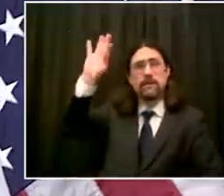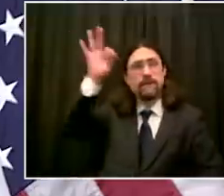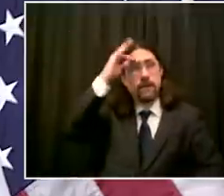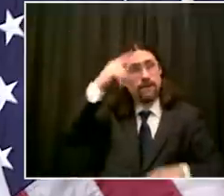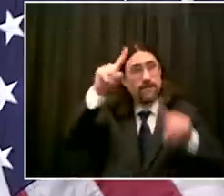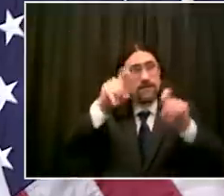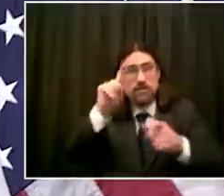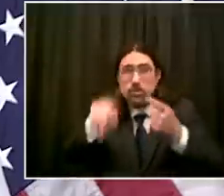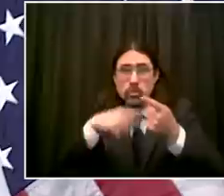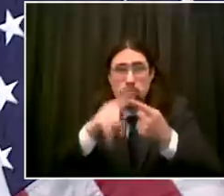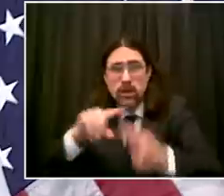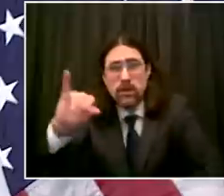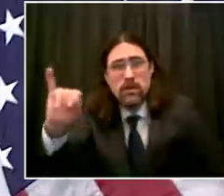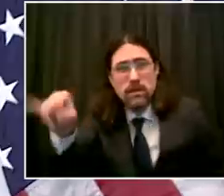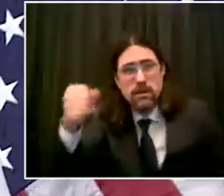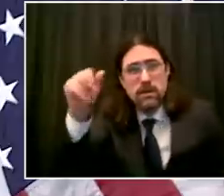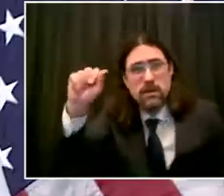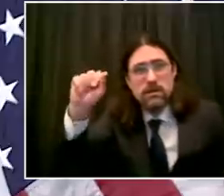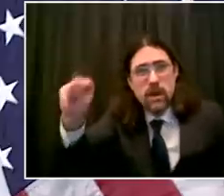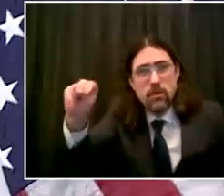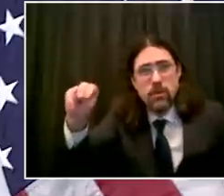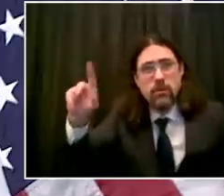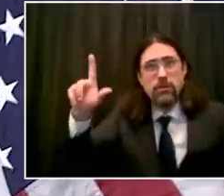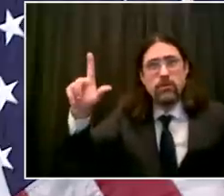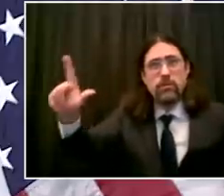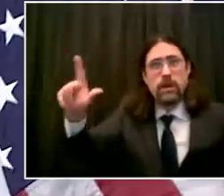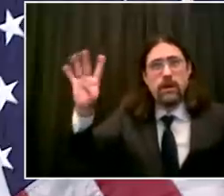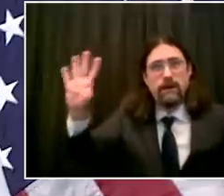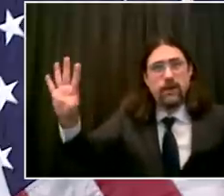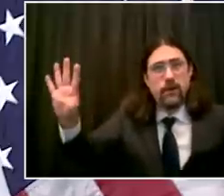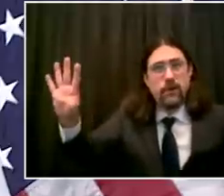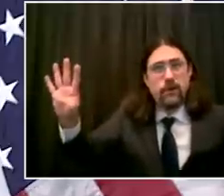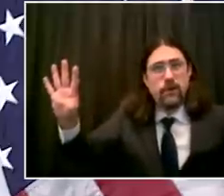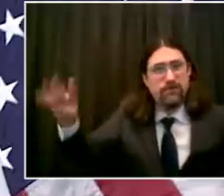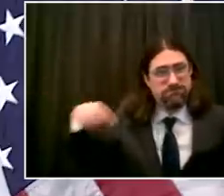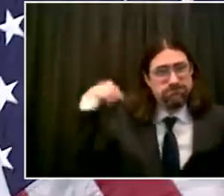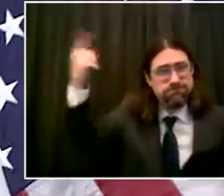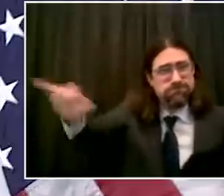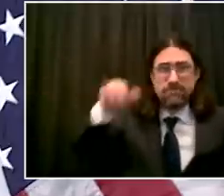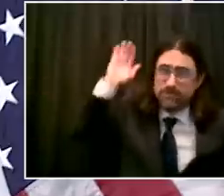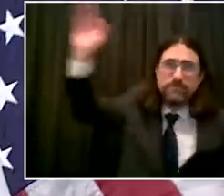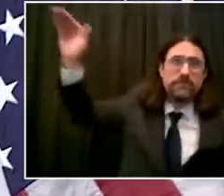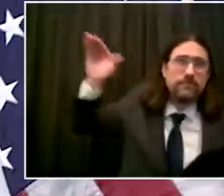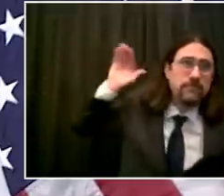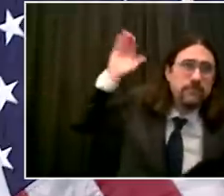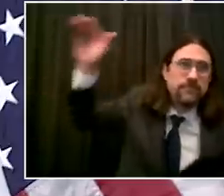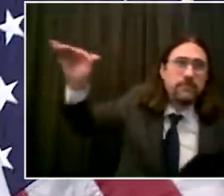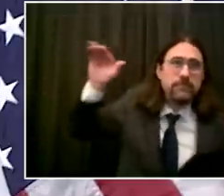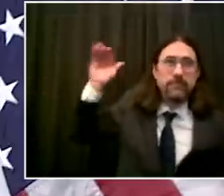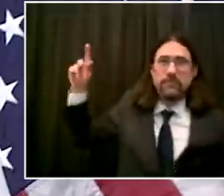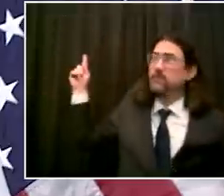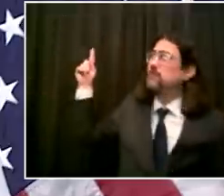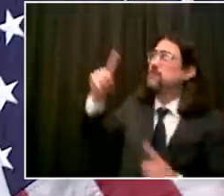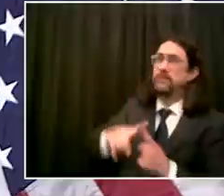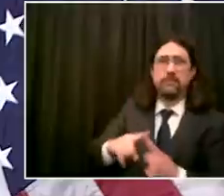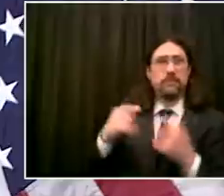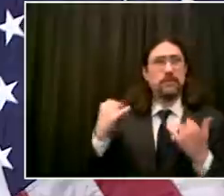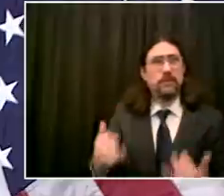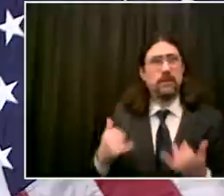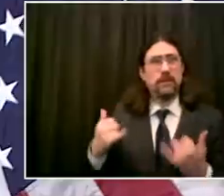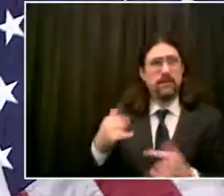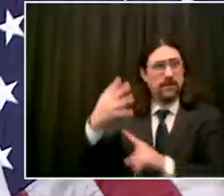um that's january 24th till now we're coming up on you know the four-month anniversary of that it's unbelievable